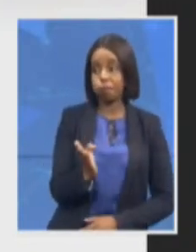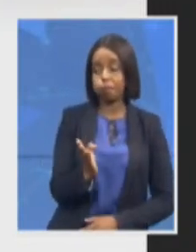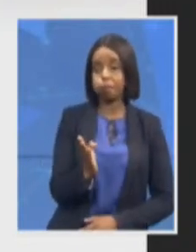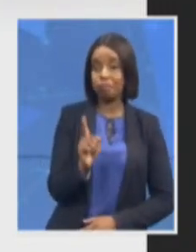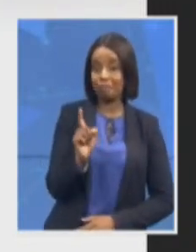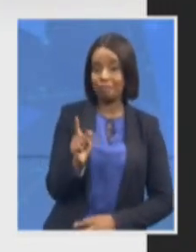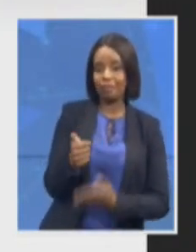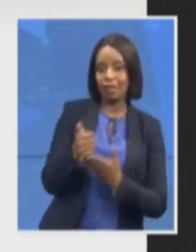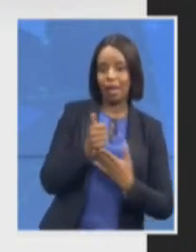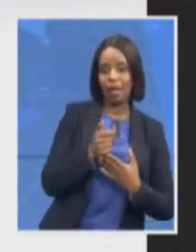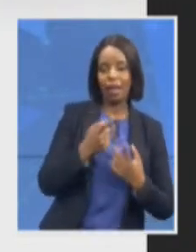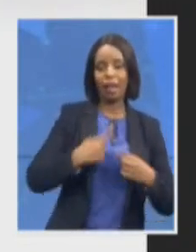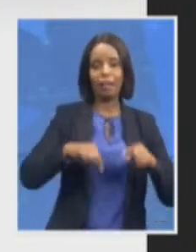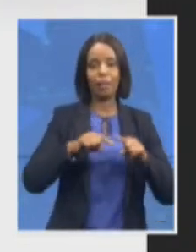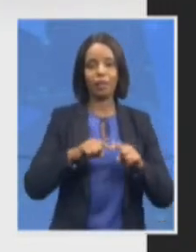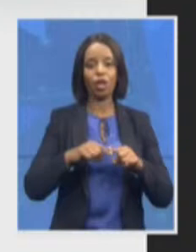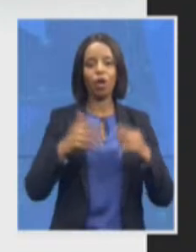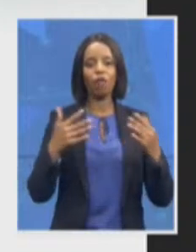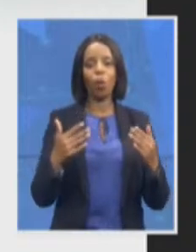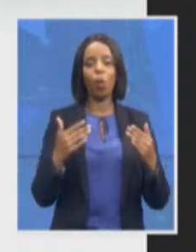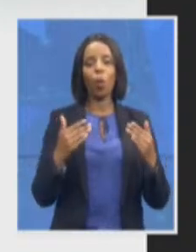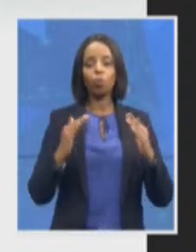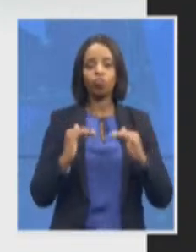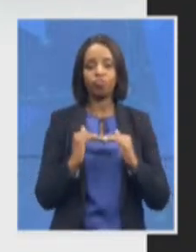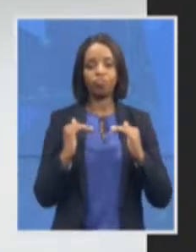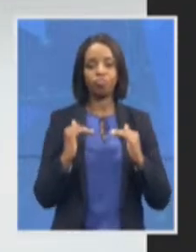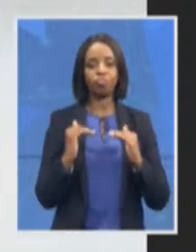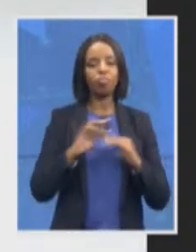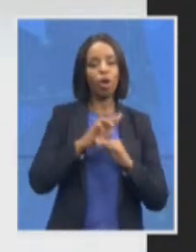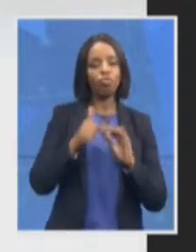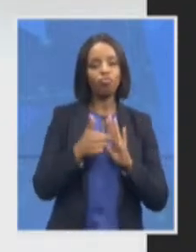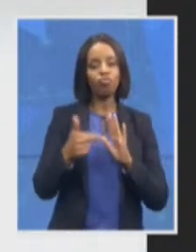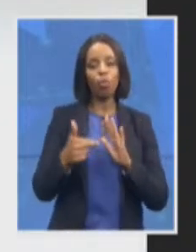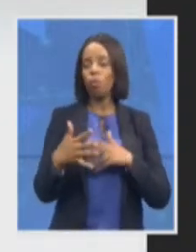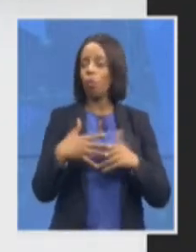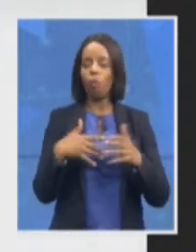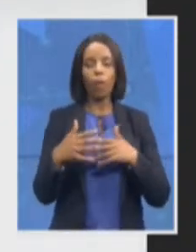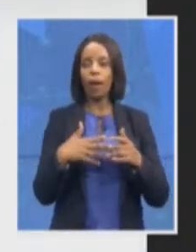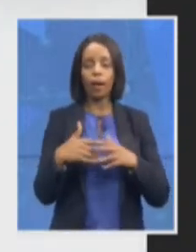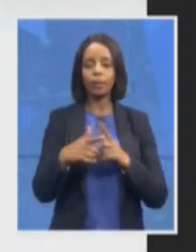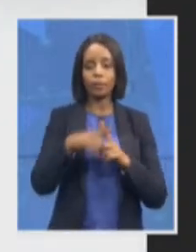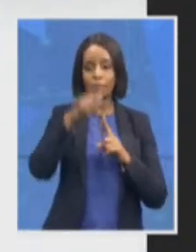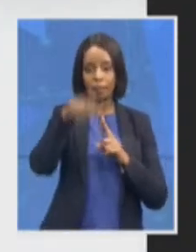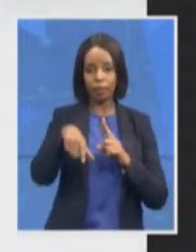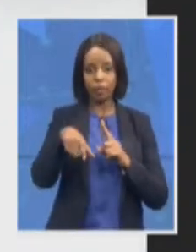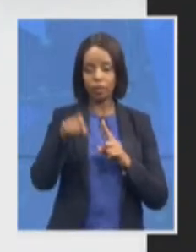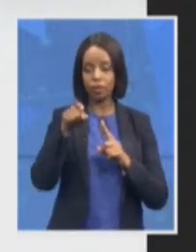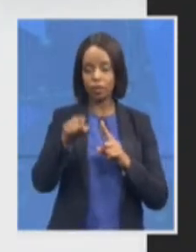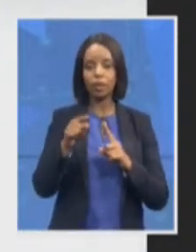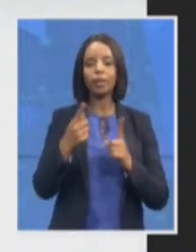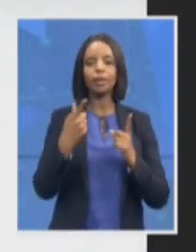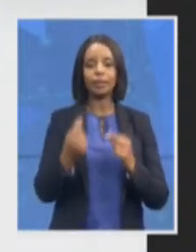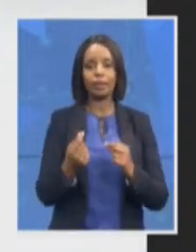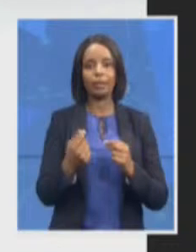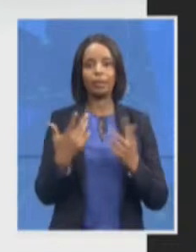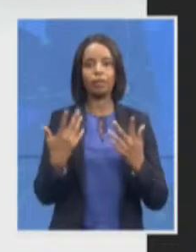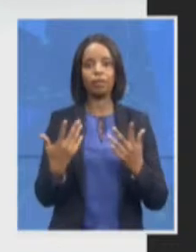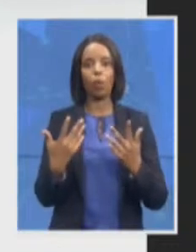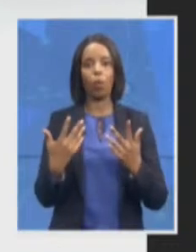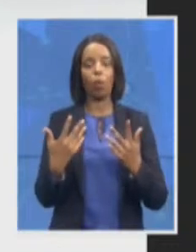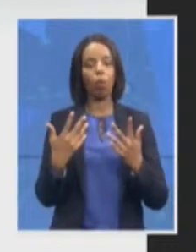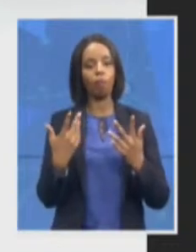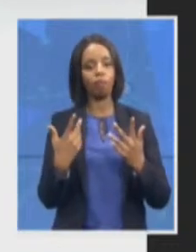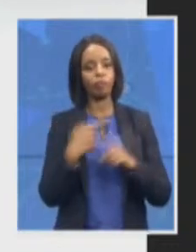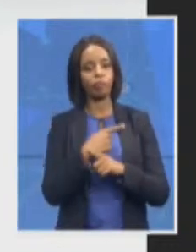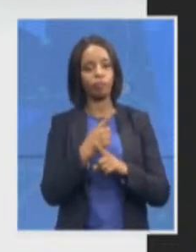individuals in a conspiracy to kill anyone within the country so that is what this is about and the